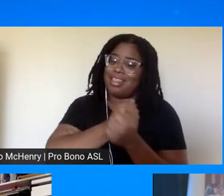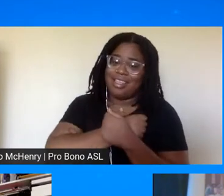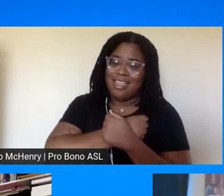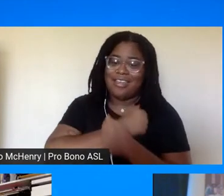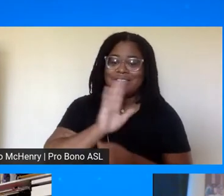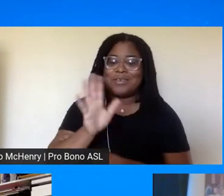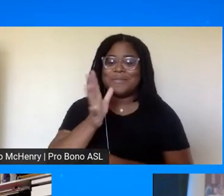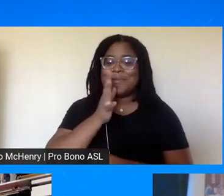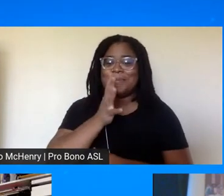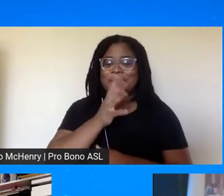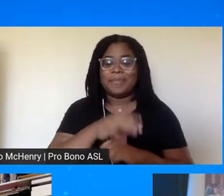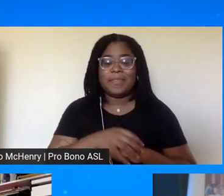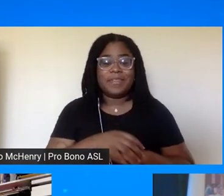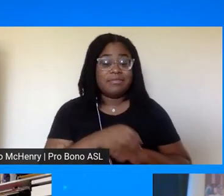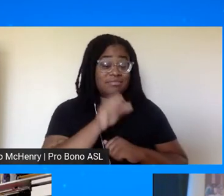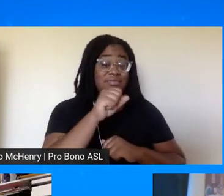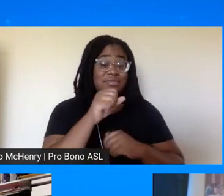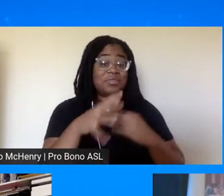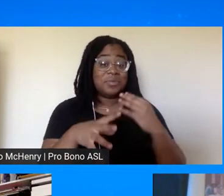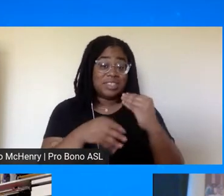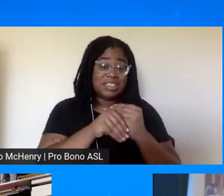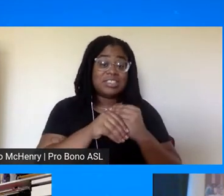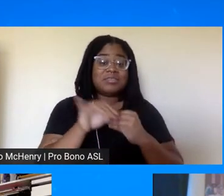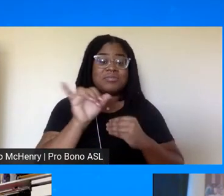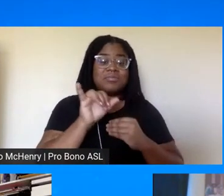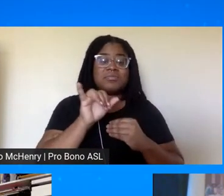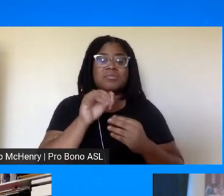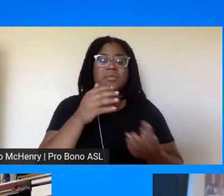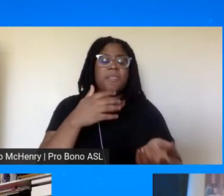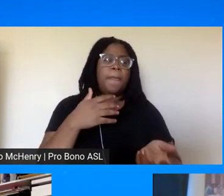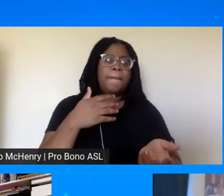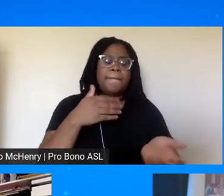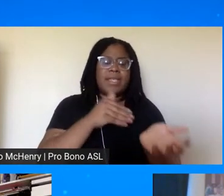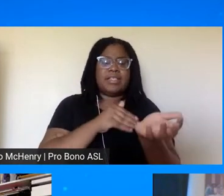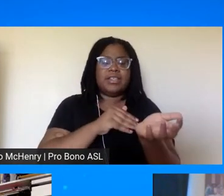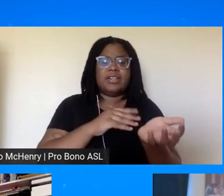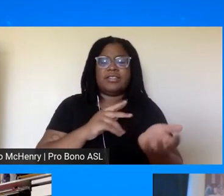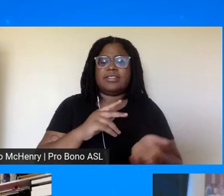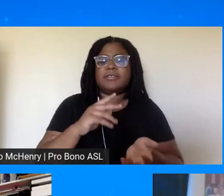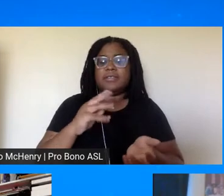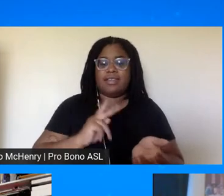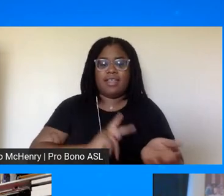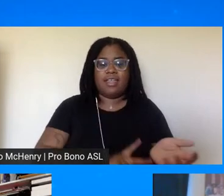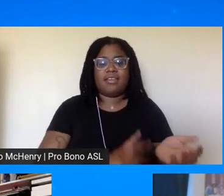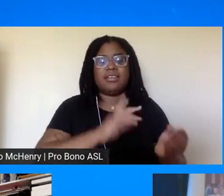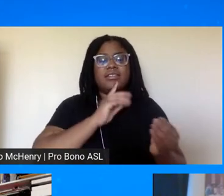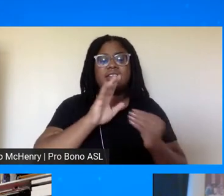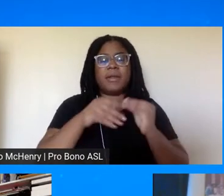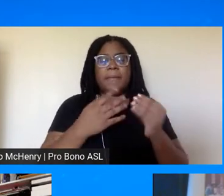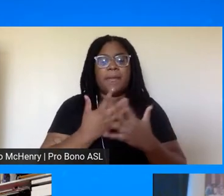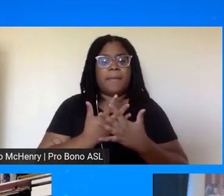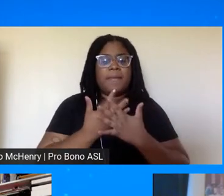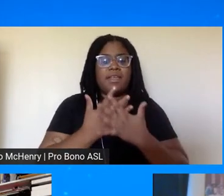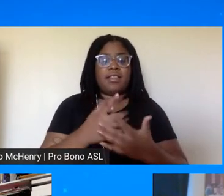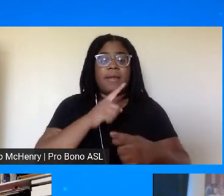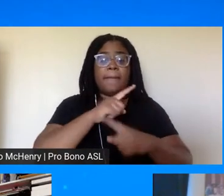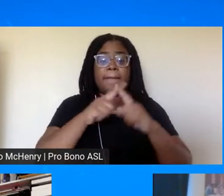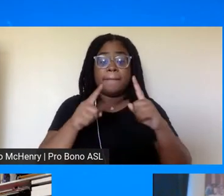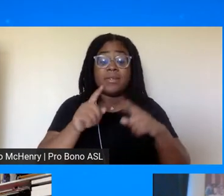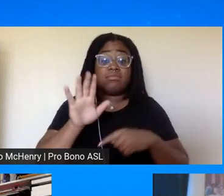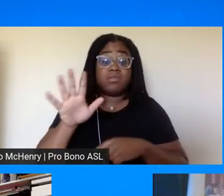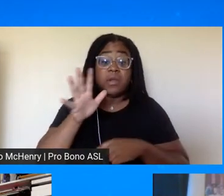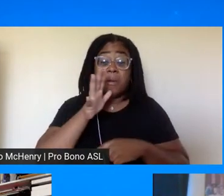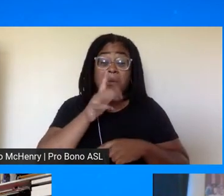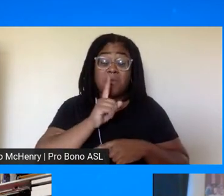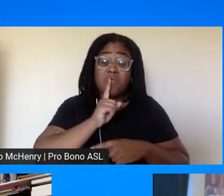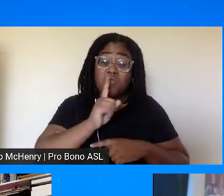and if i if i could offer this you know dr king talked about the beloved community but mrs king really operationalized what